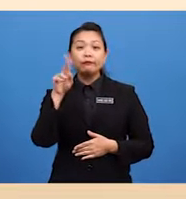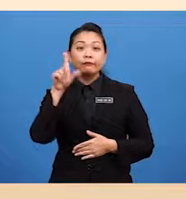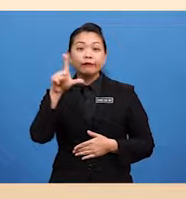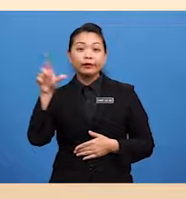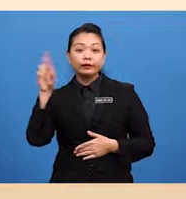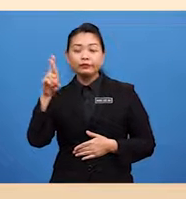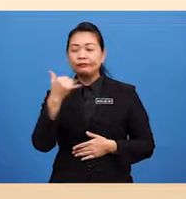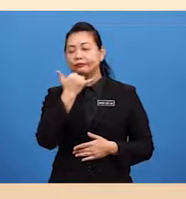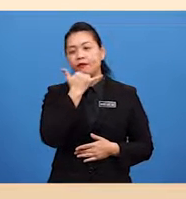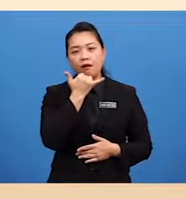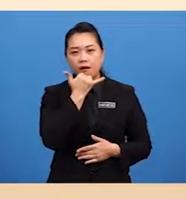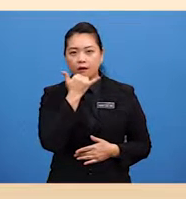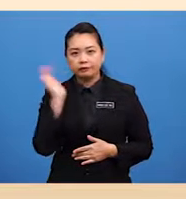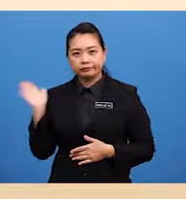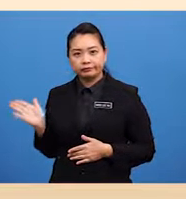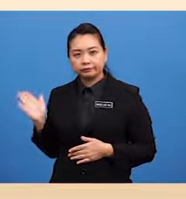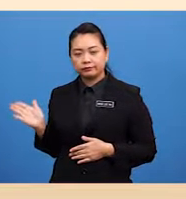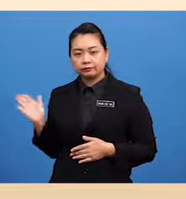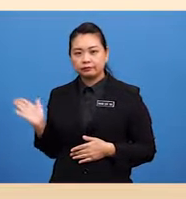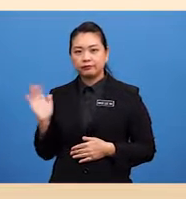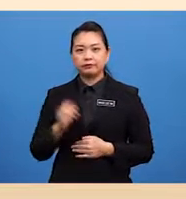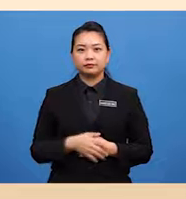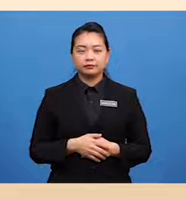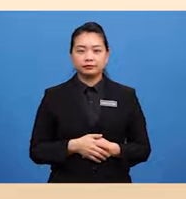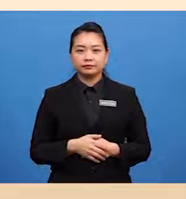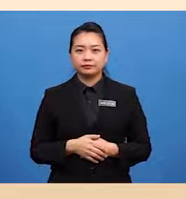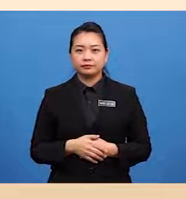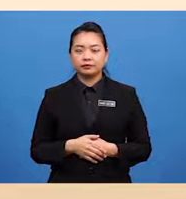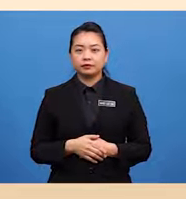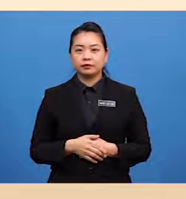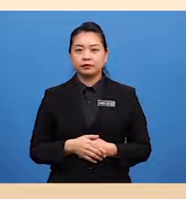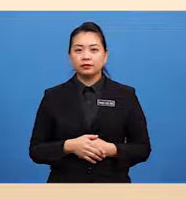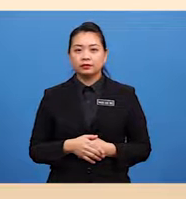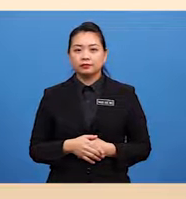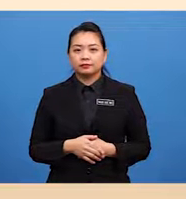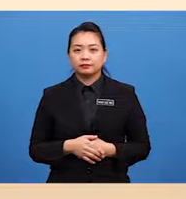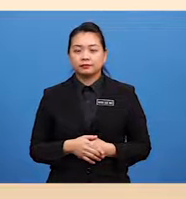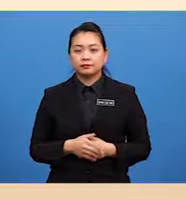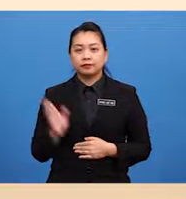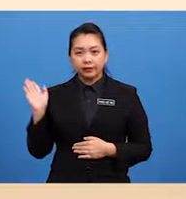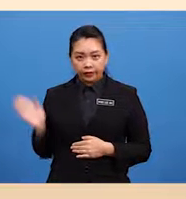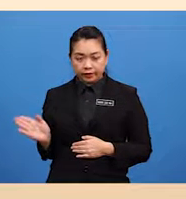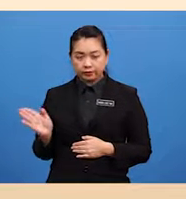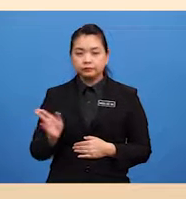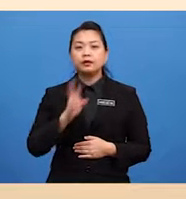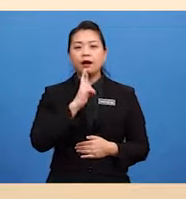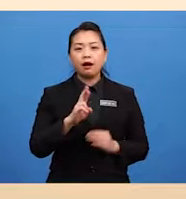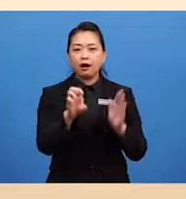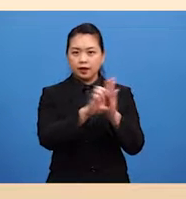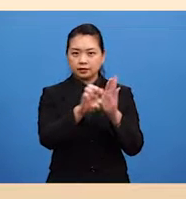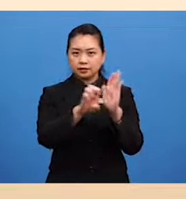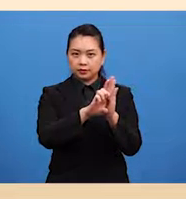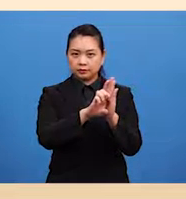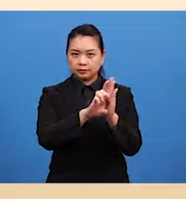Not beautifuller than That will be wrong Here are examples